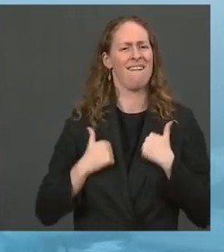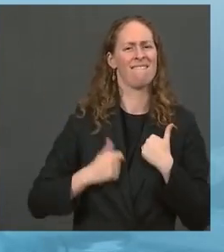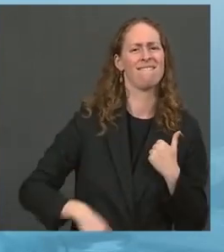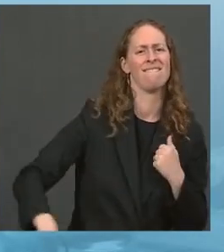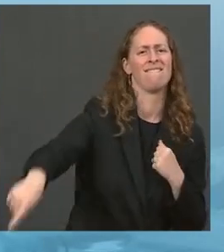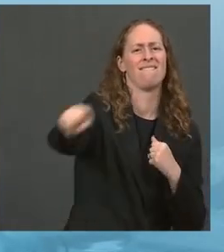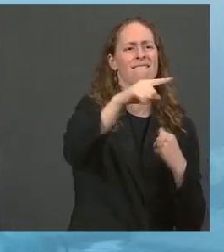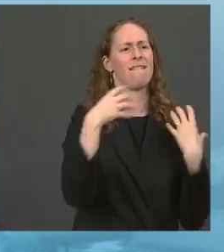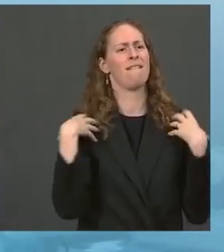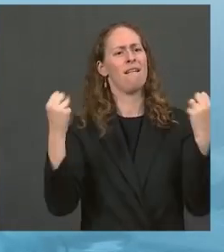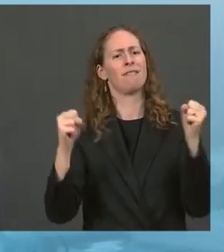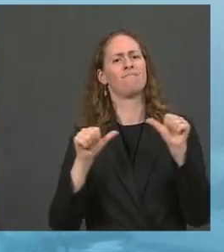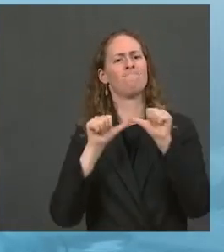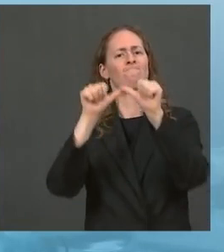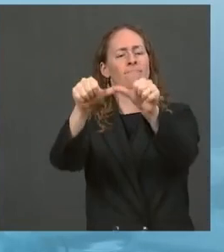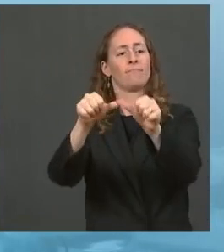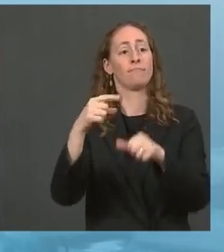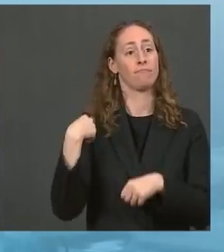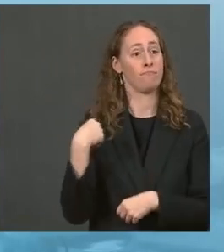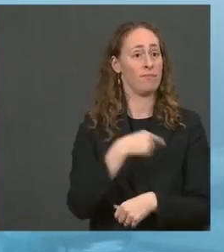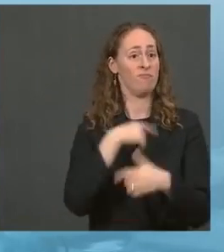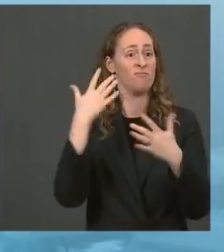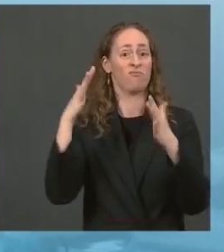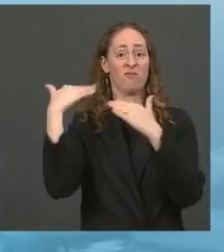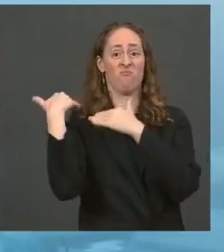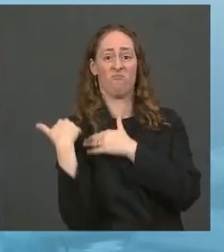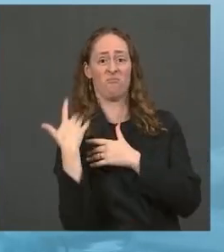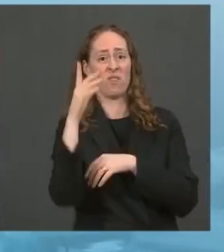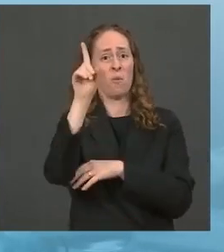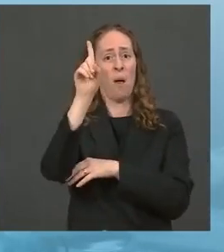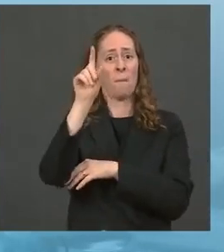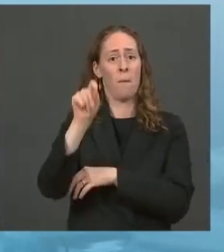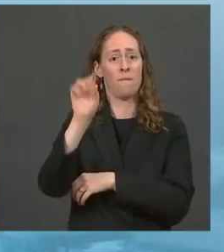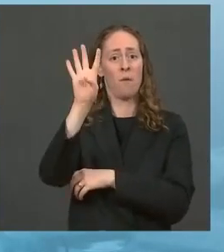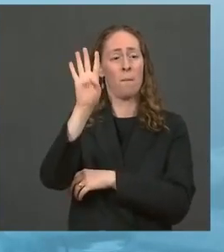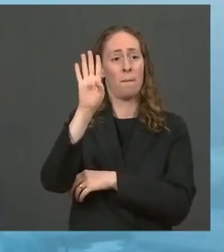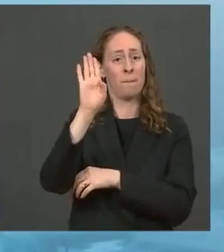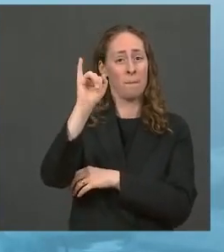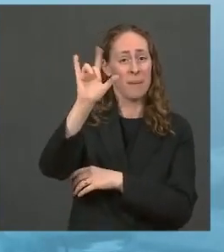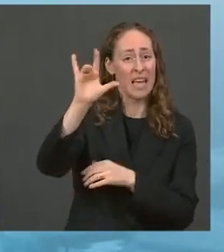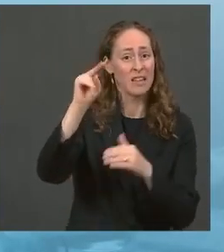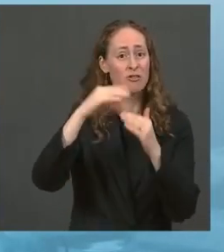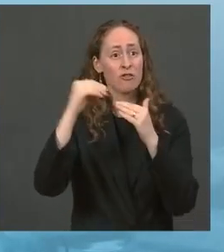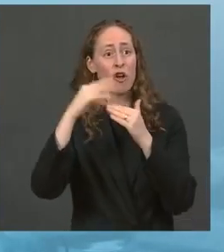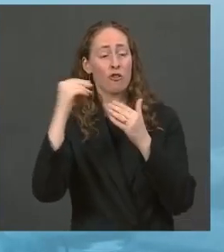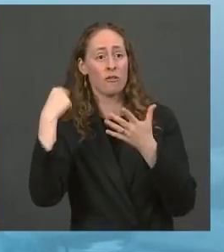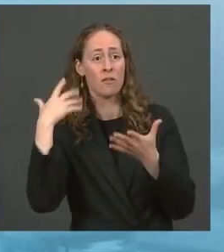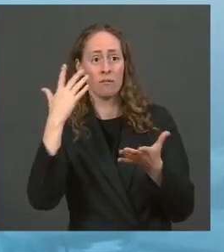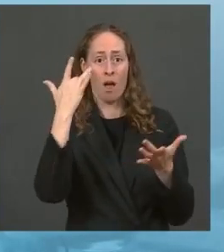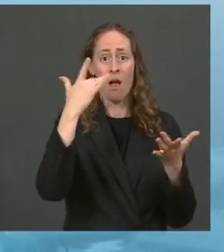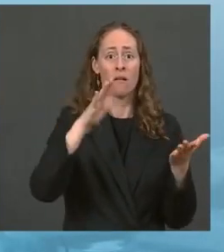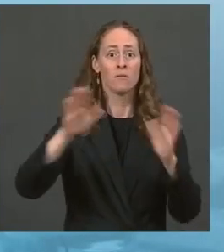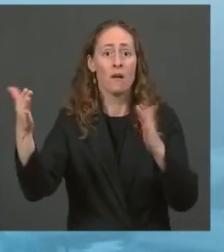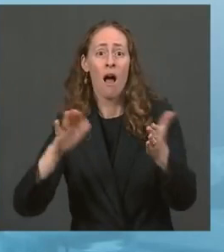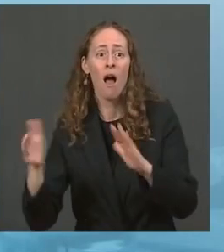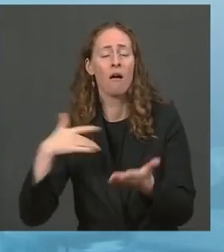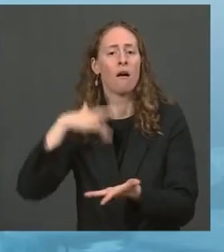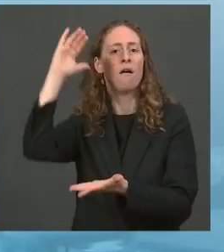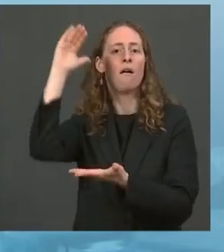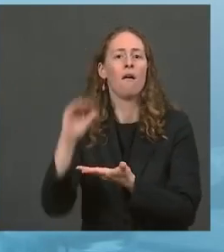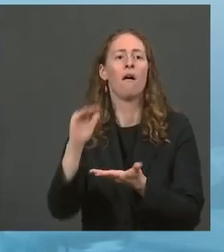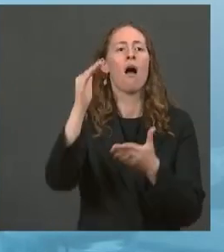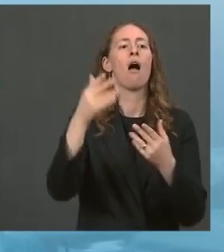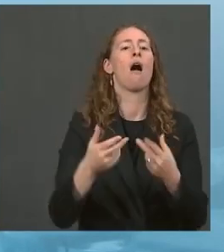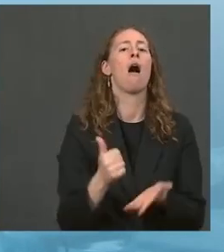nearly $1.4 billion to reduce COVID-19 deaths and mitigate transmission through